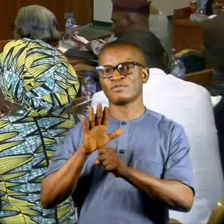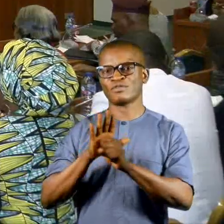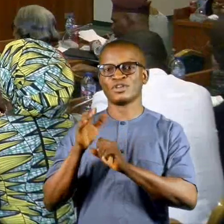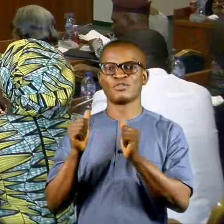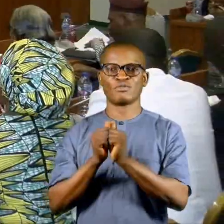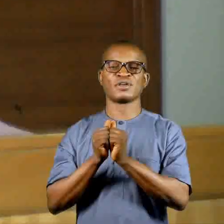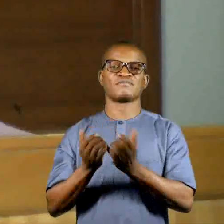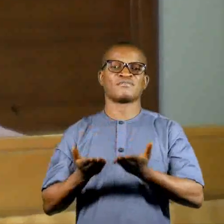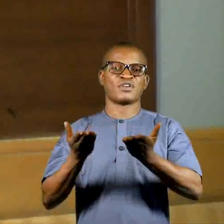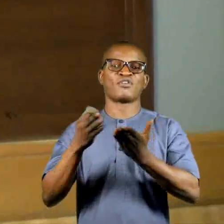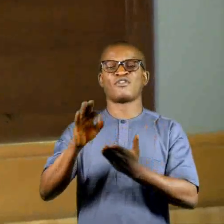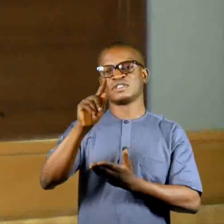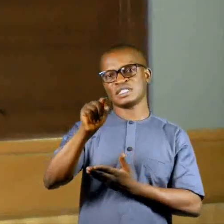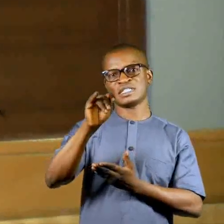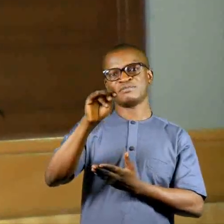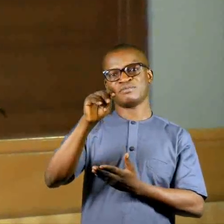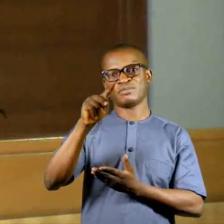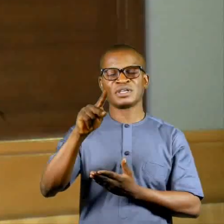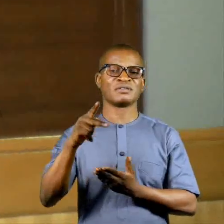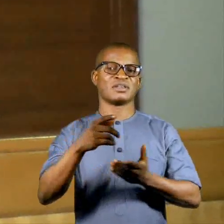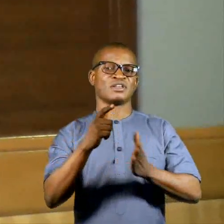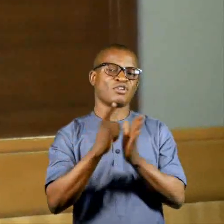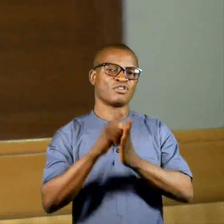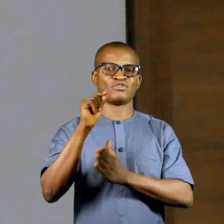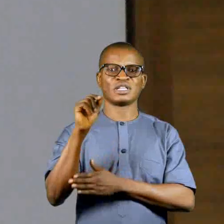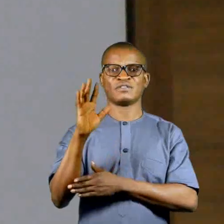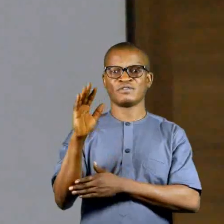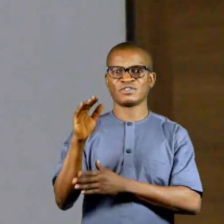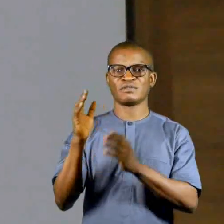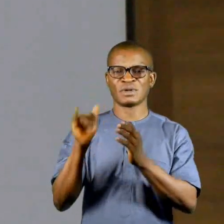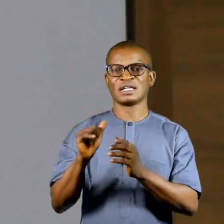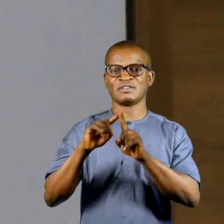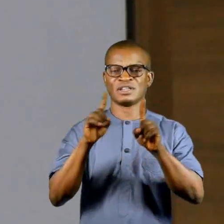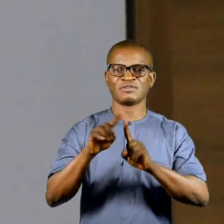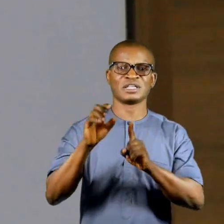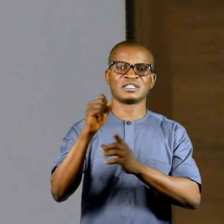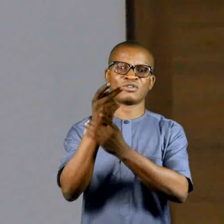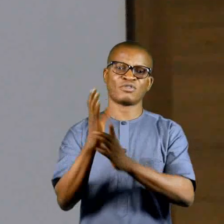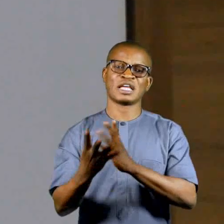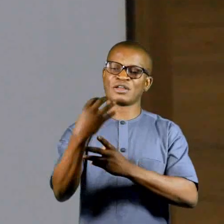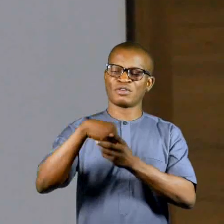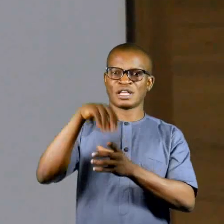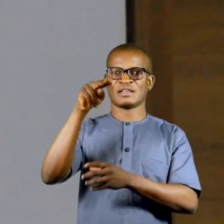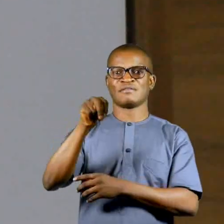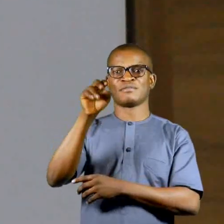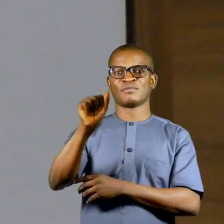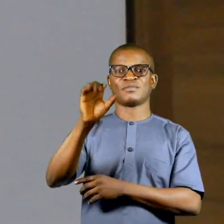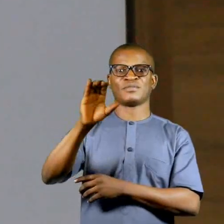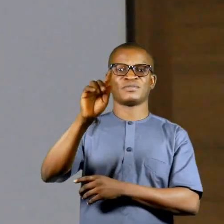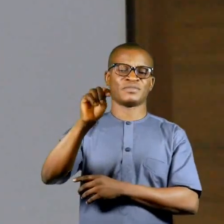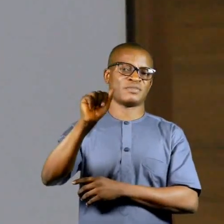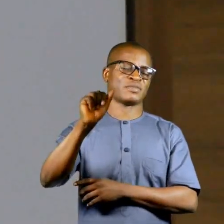for the proposed amendment of the TPA Act 2015 by various stakeholders including NACTOL, the Network Against Child Trafficking,